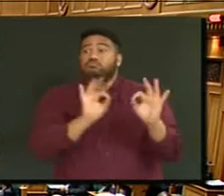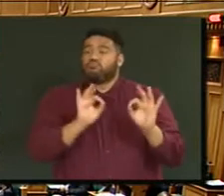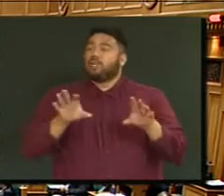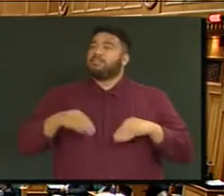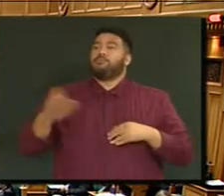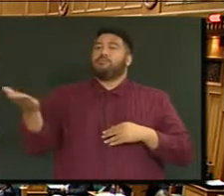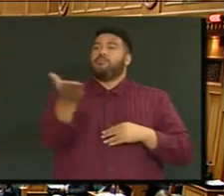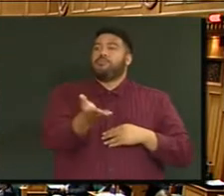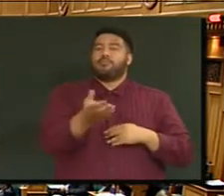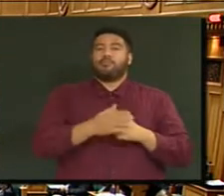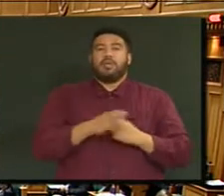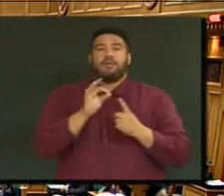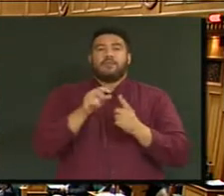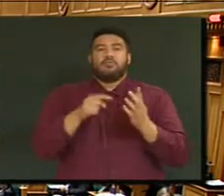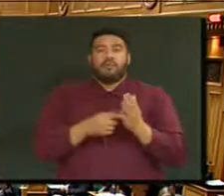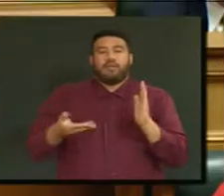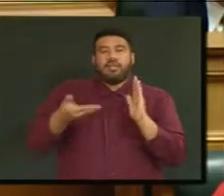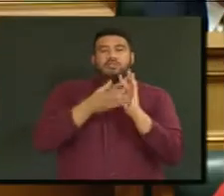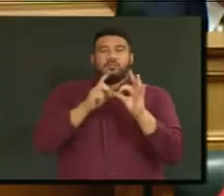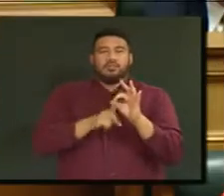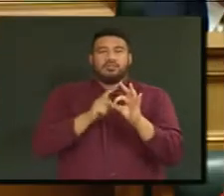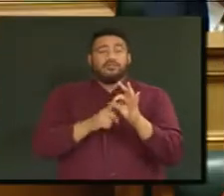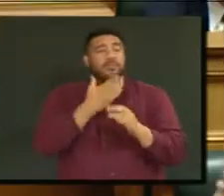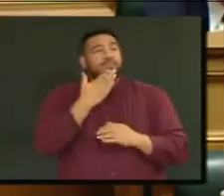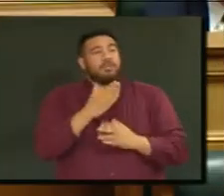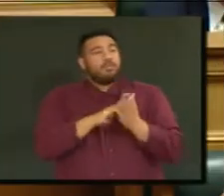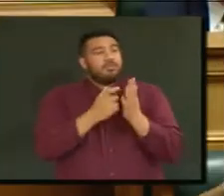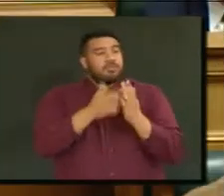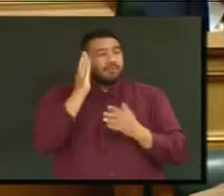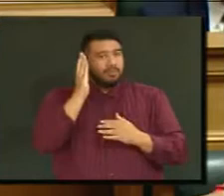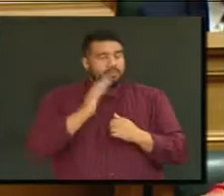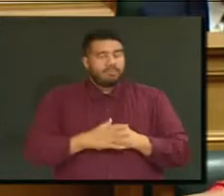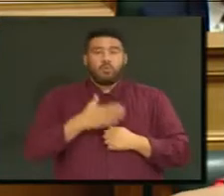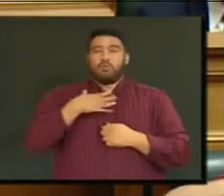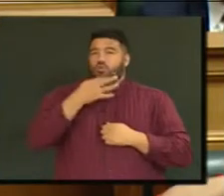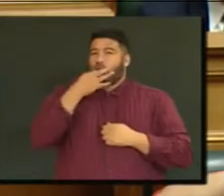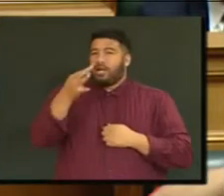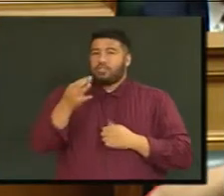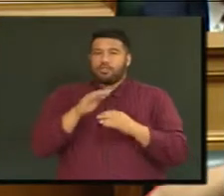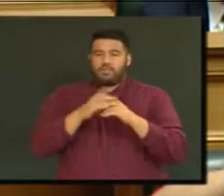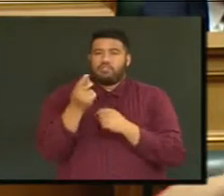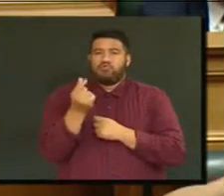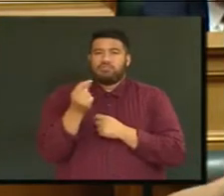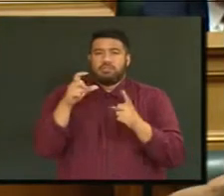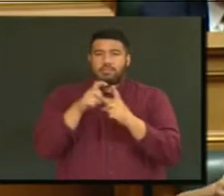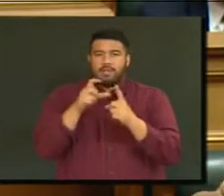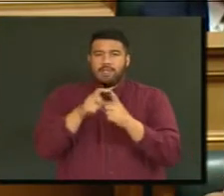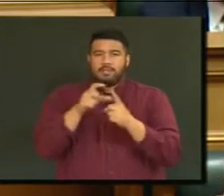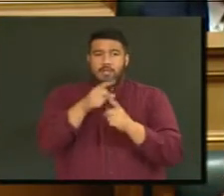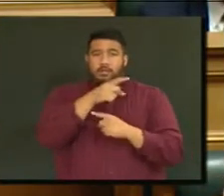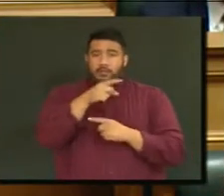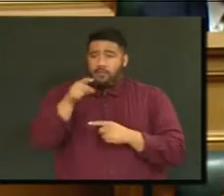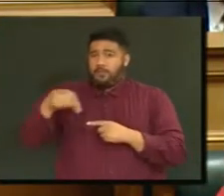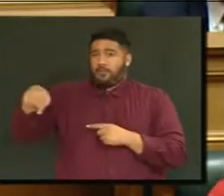Supplementary question, Phil Twyford. Thank you, Mr Speaker. Was Treasury correct when they advised, and I